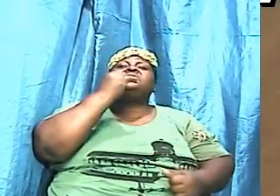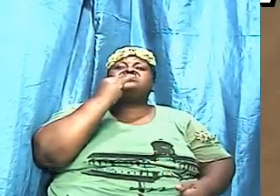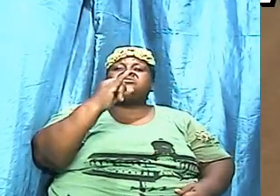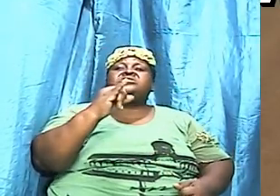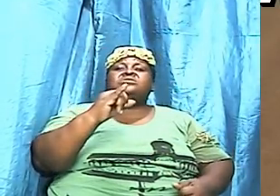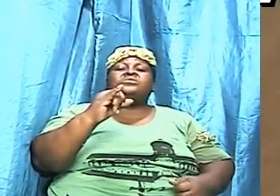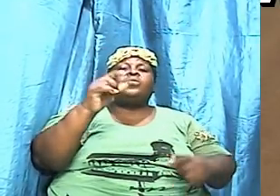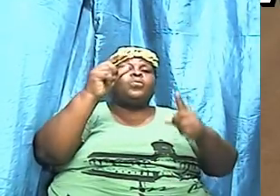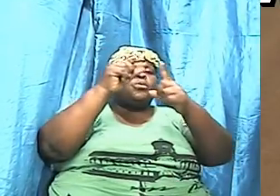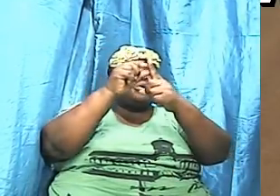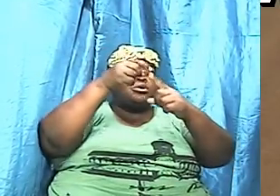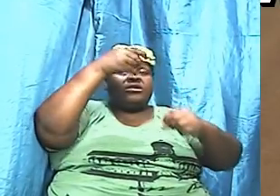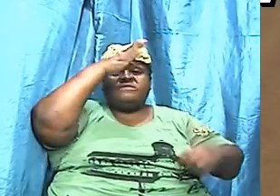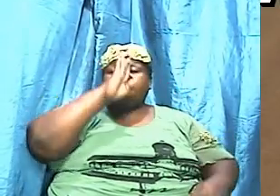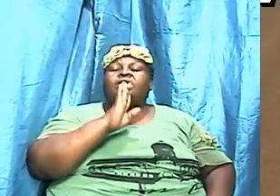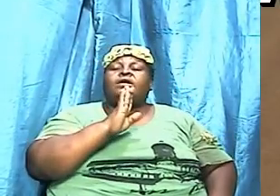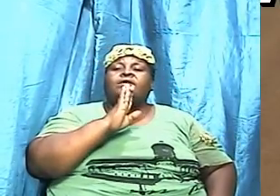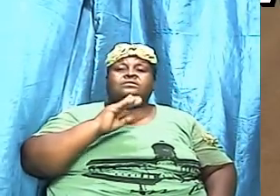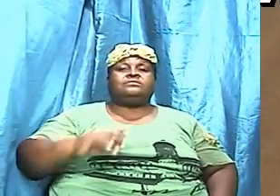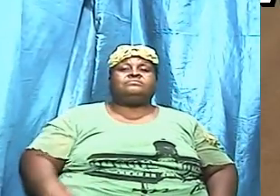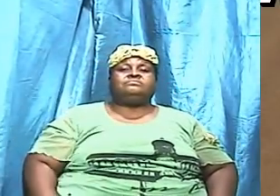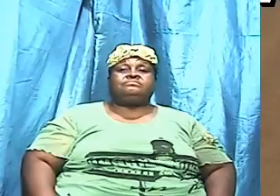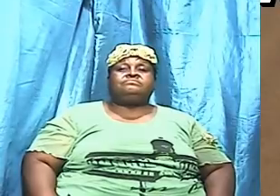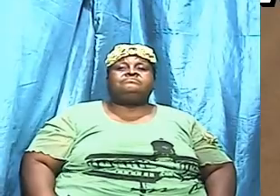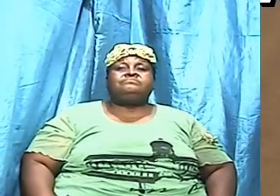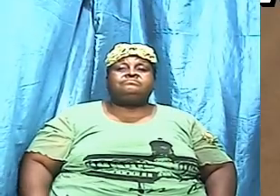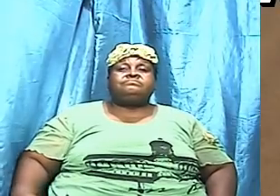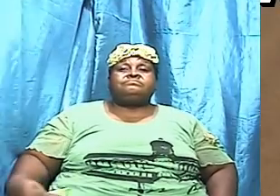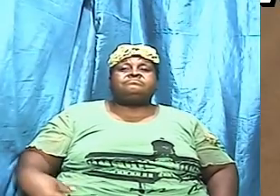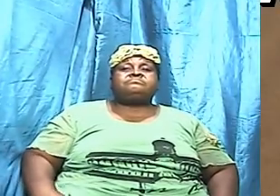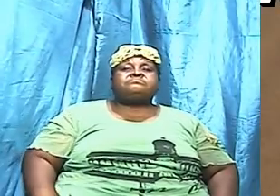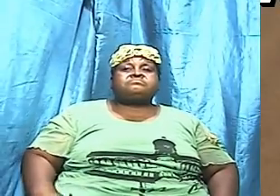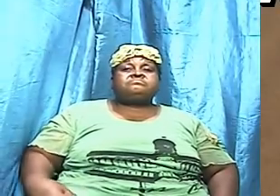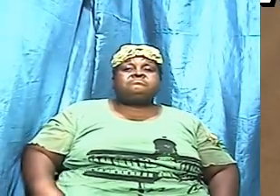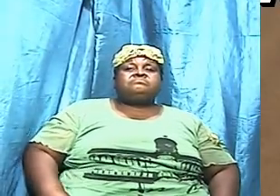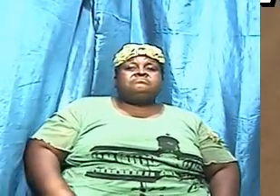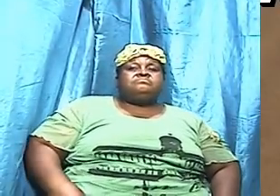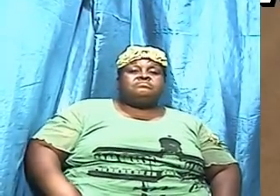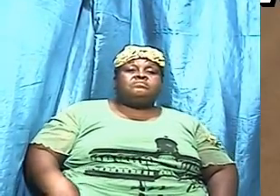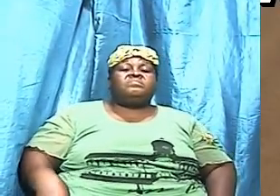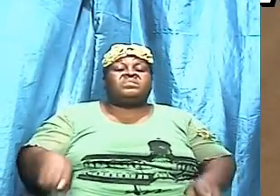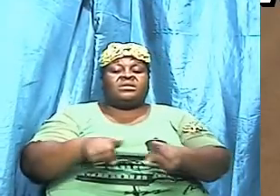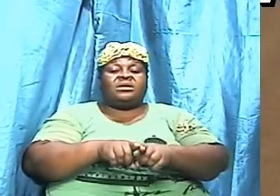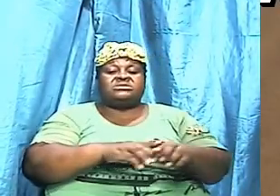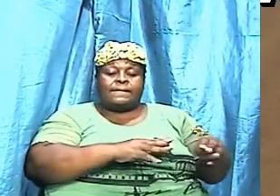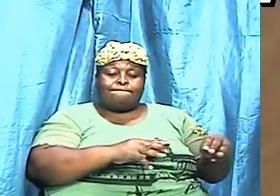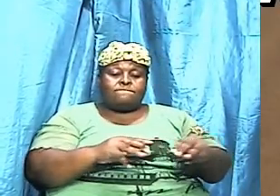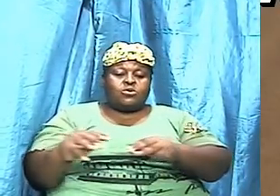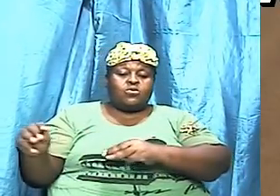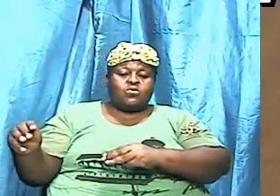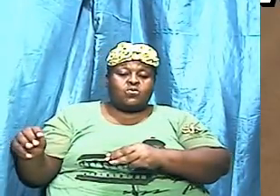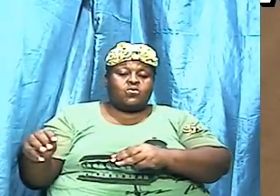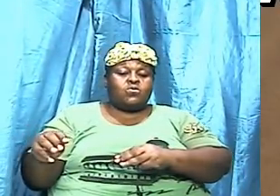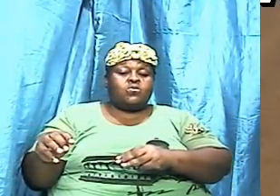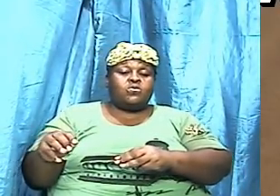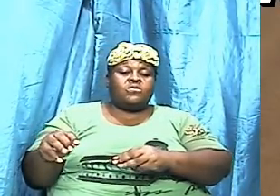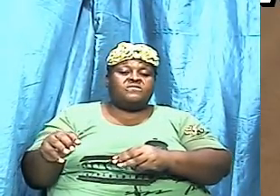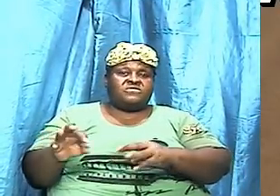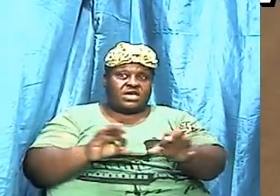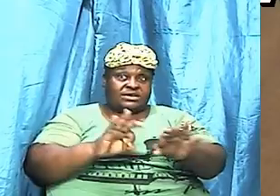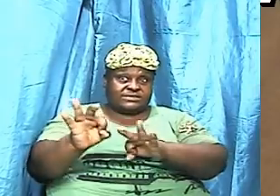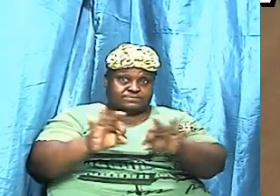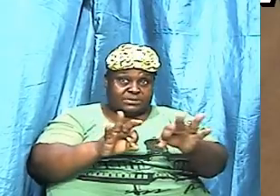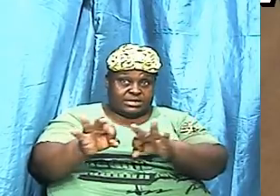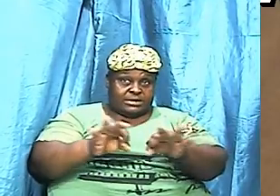the word of God. As I move into explaining, I'm going to